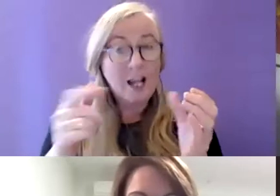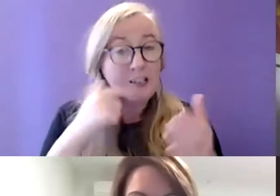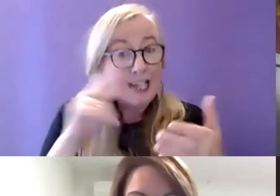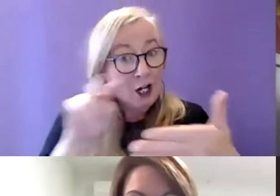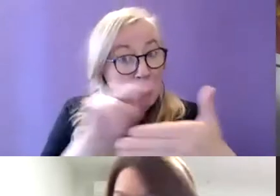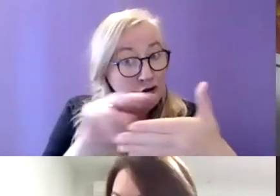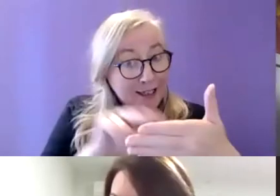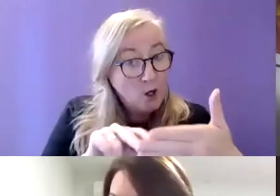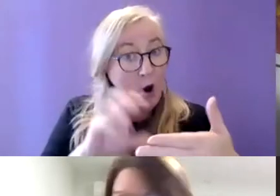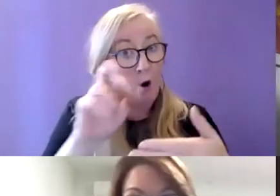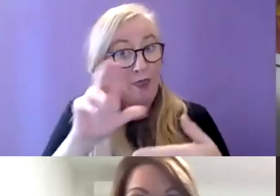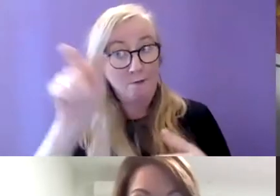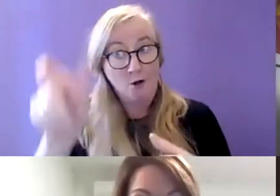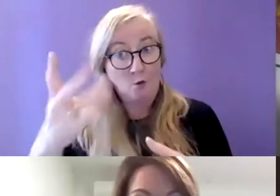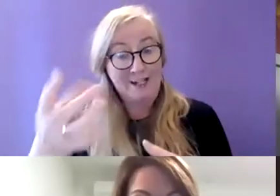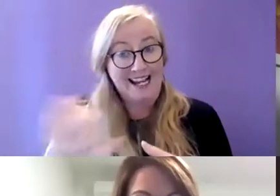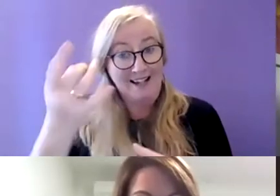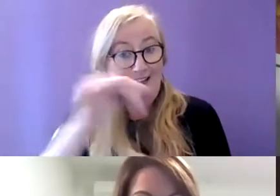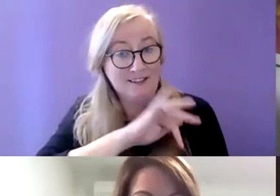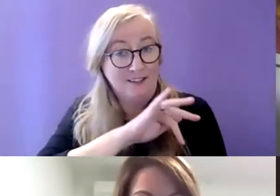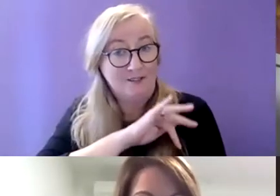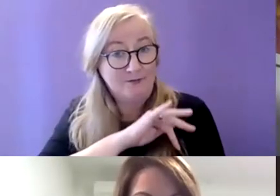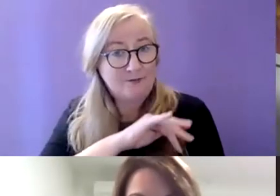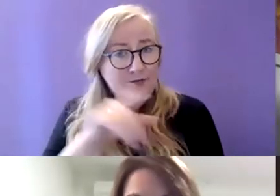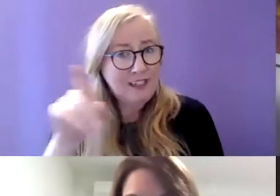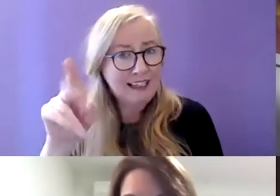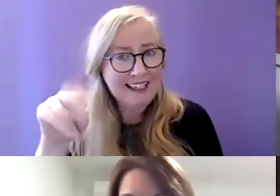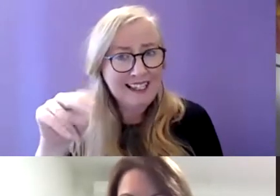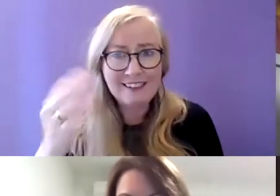did she want to ask it no she can ask it I think yeah